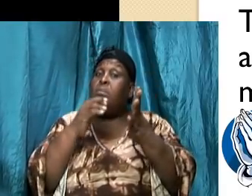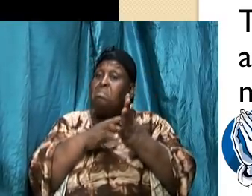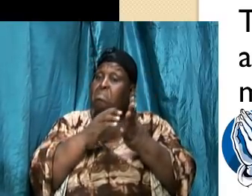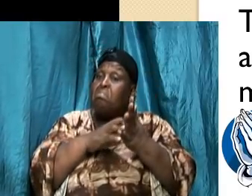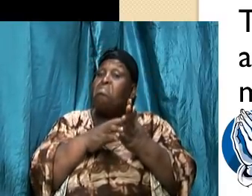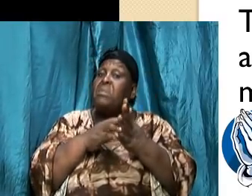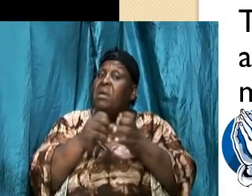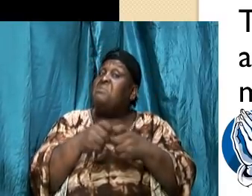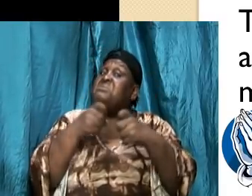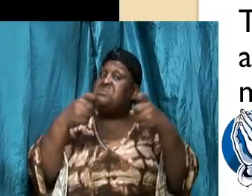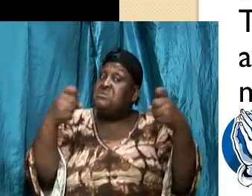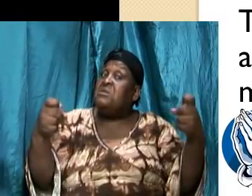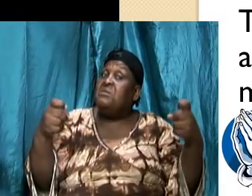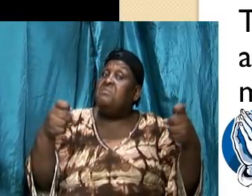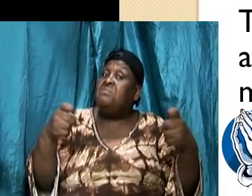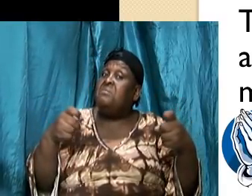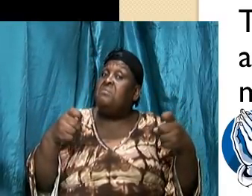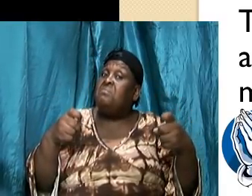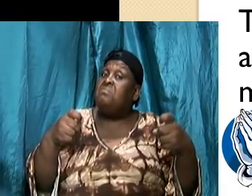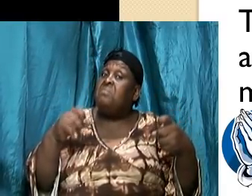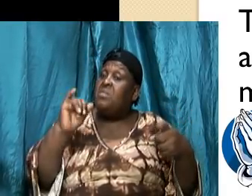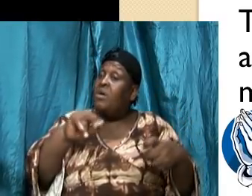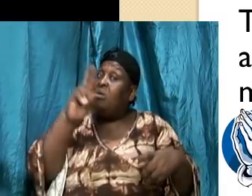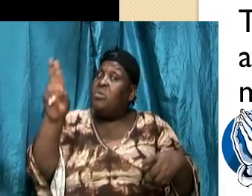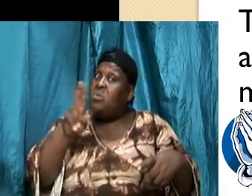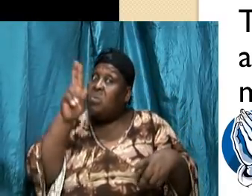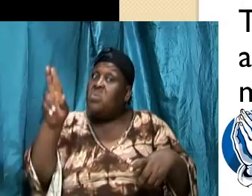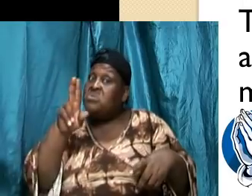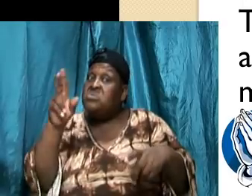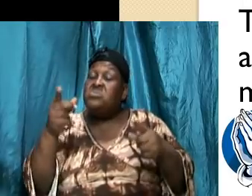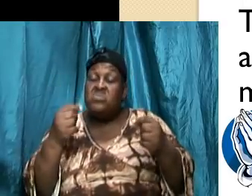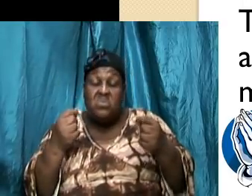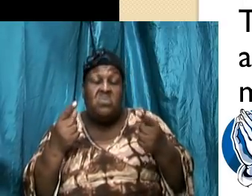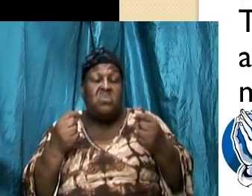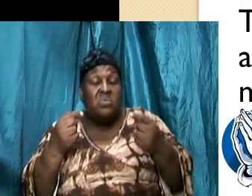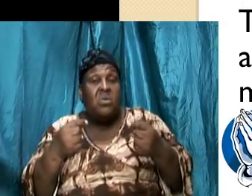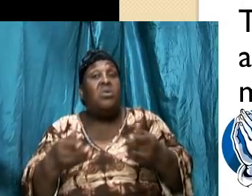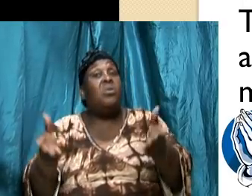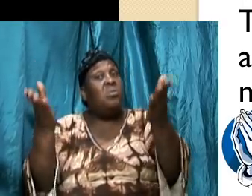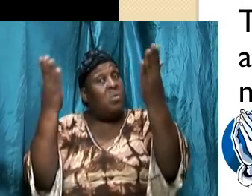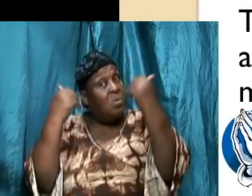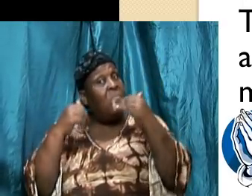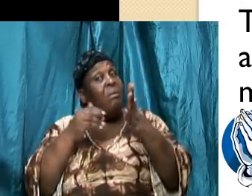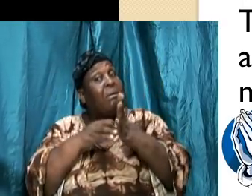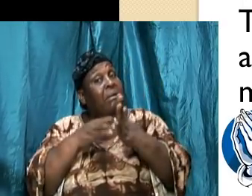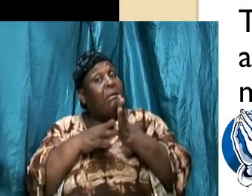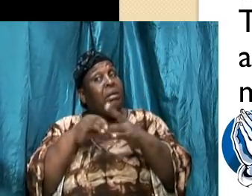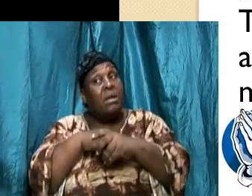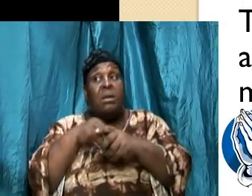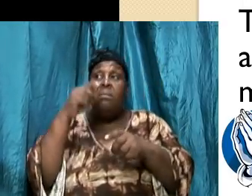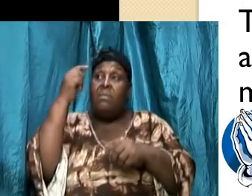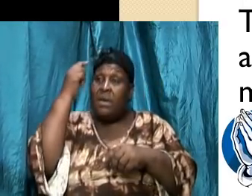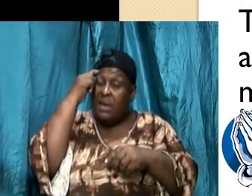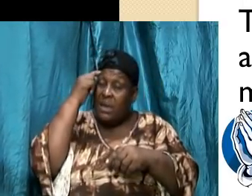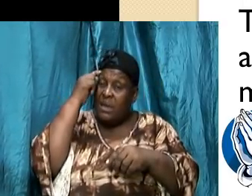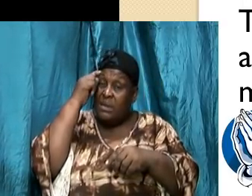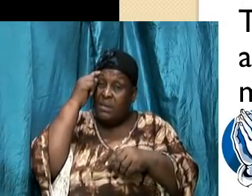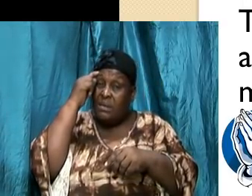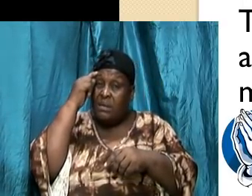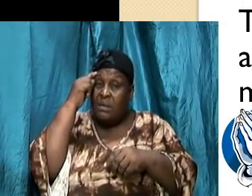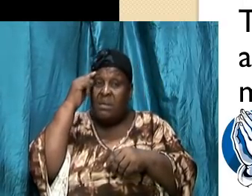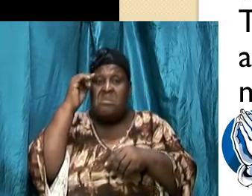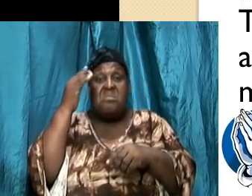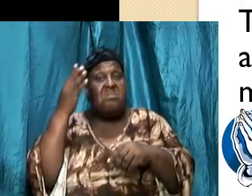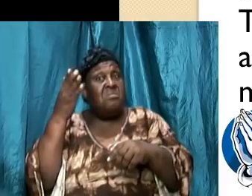very important no I am telling you this these residual areas must be dealt